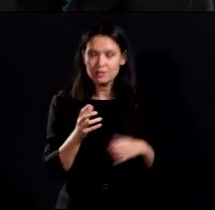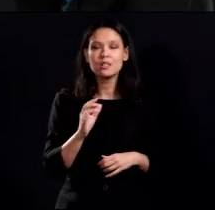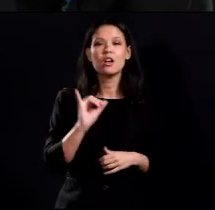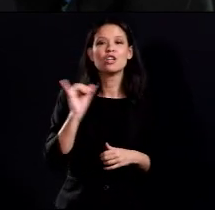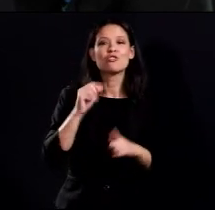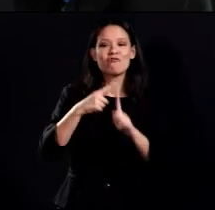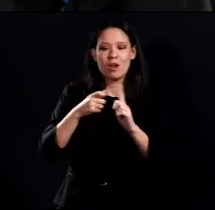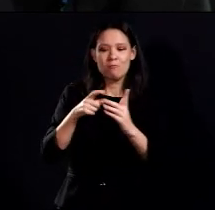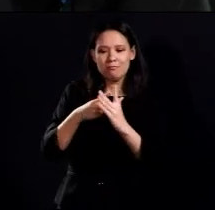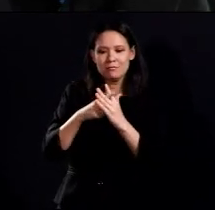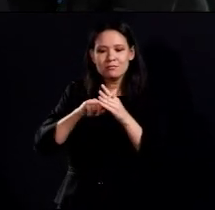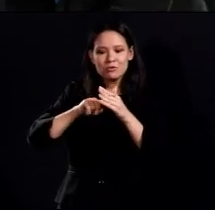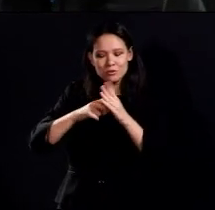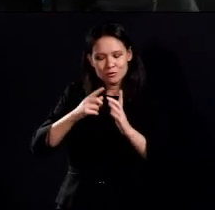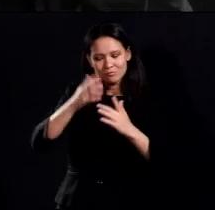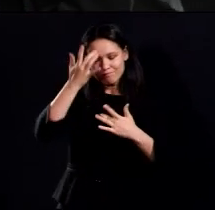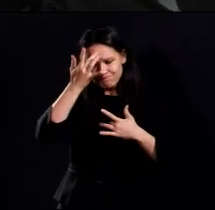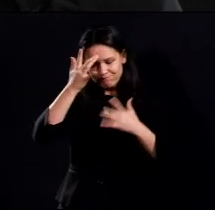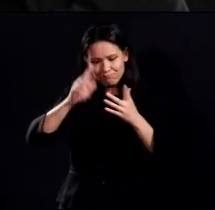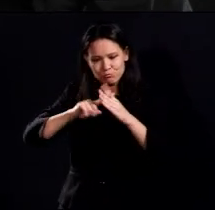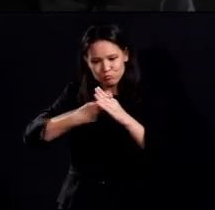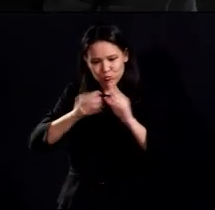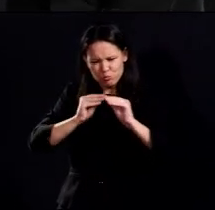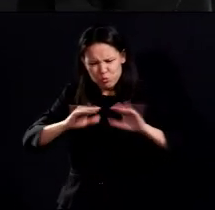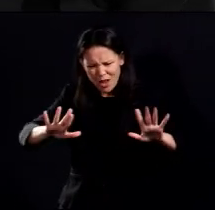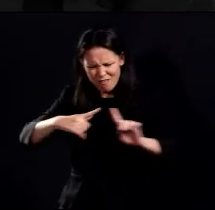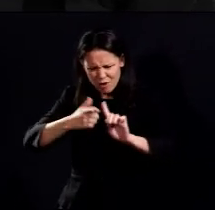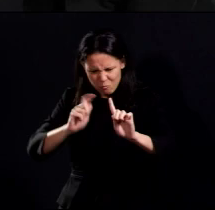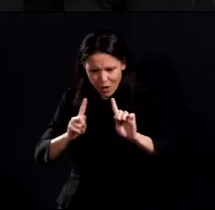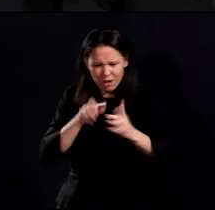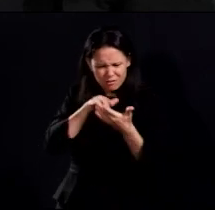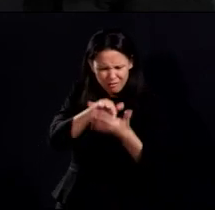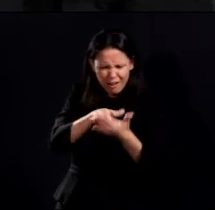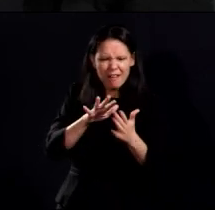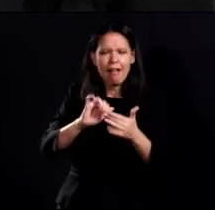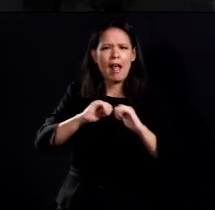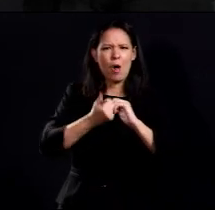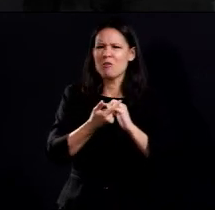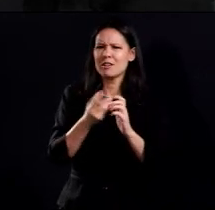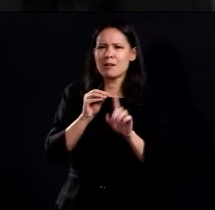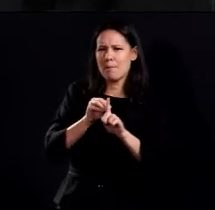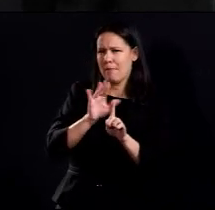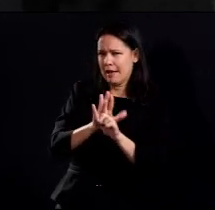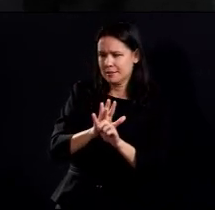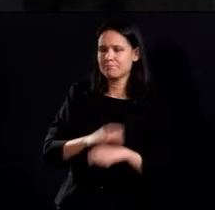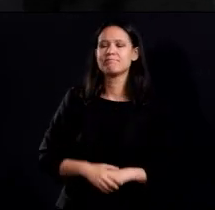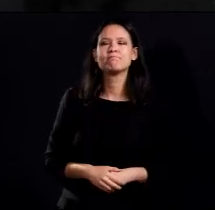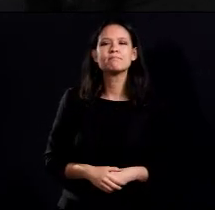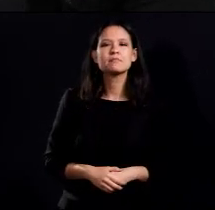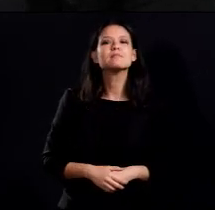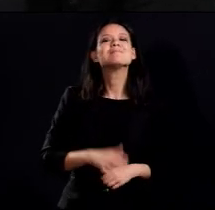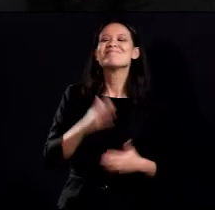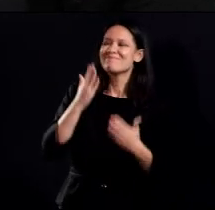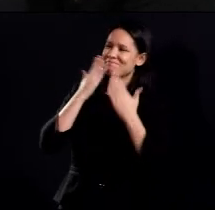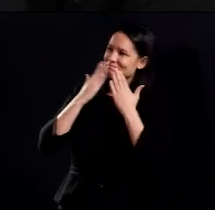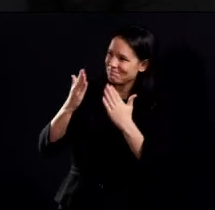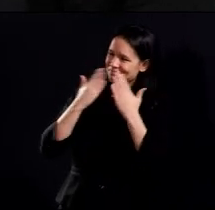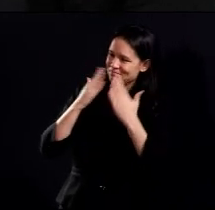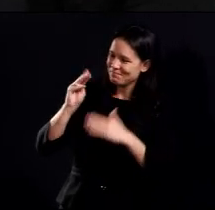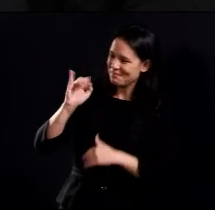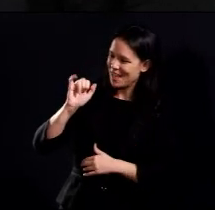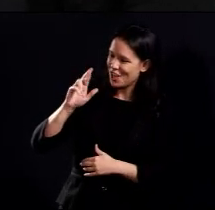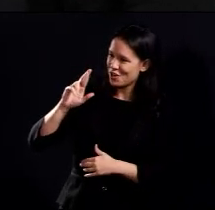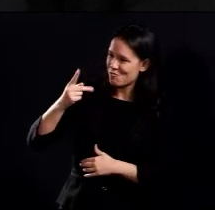epidemiologist part of you. So, Diana, thank you for being with us. Thank you. Thank you, Mayor Price. So, when we look at these